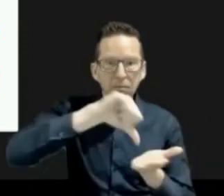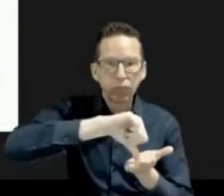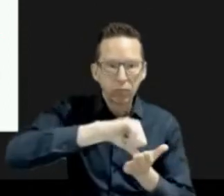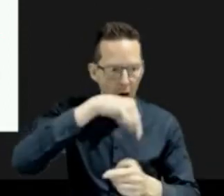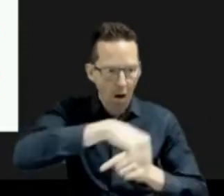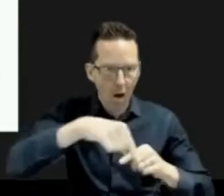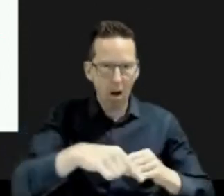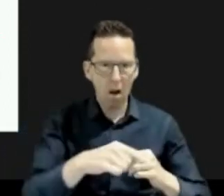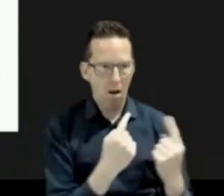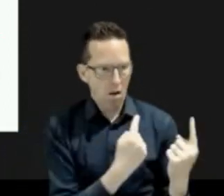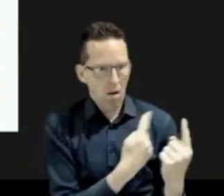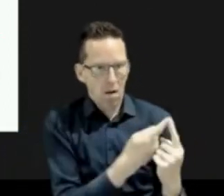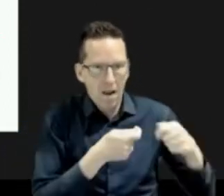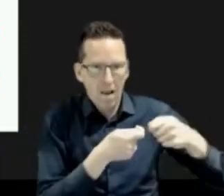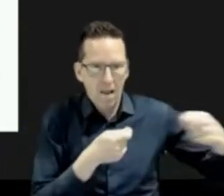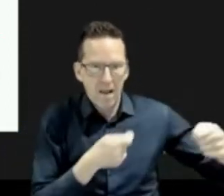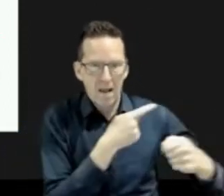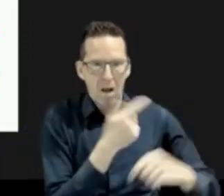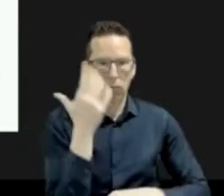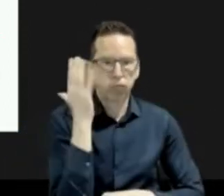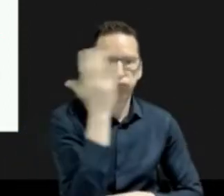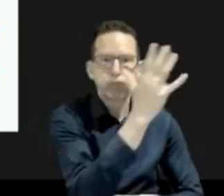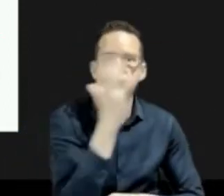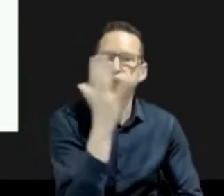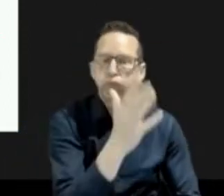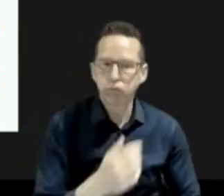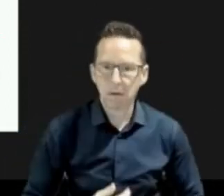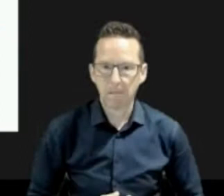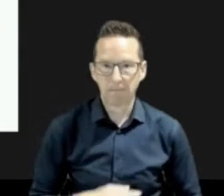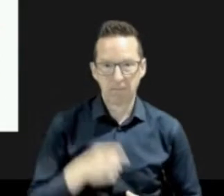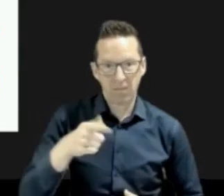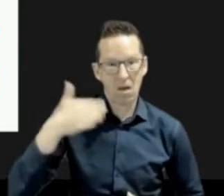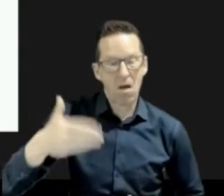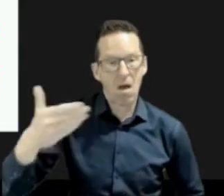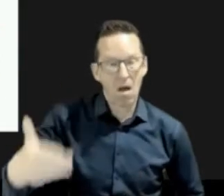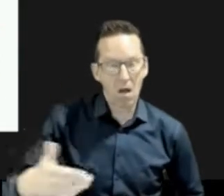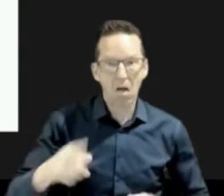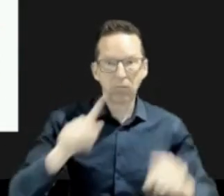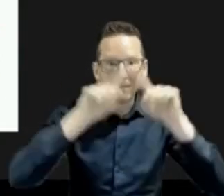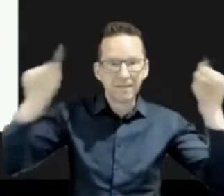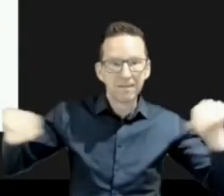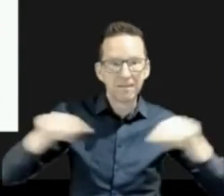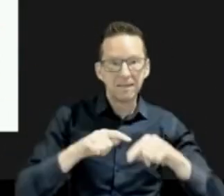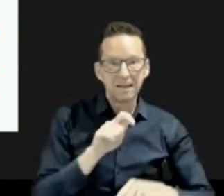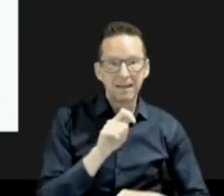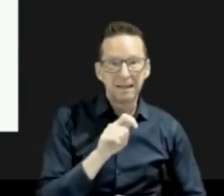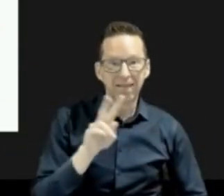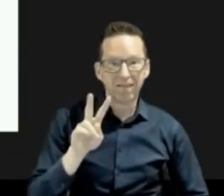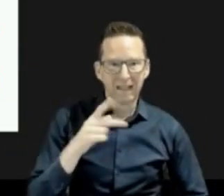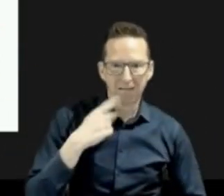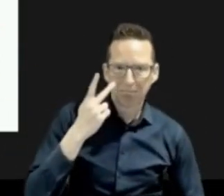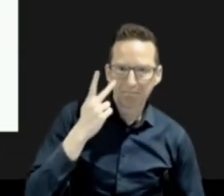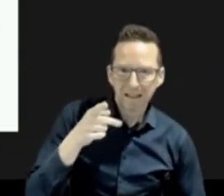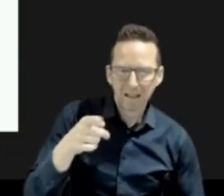right build television screens on a nightly basis. This fire shut down a major highway in August. Lightning